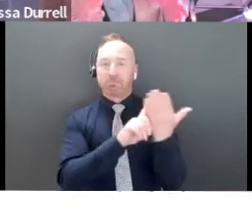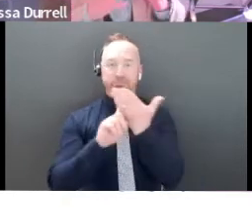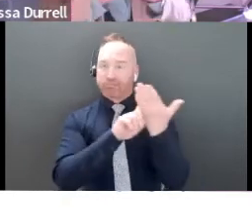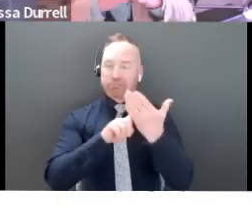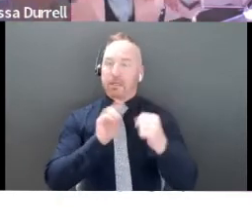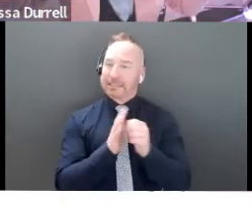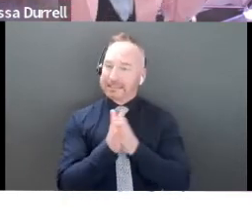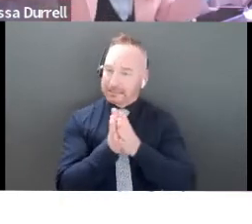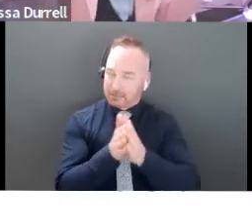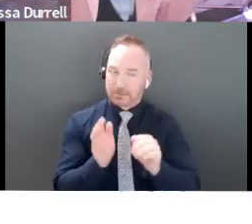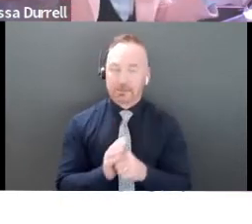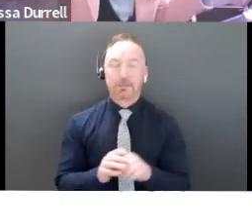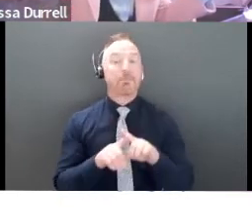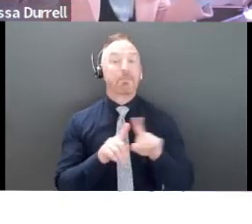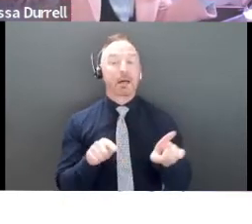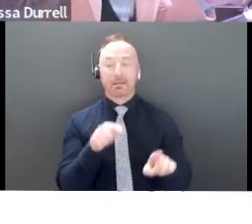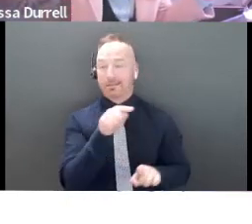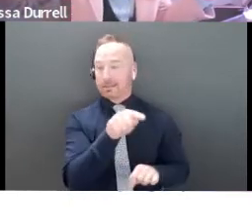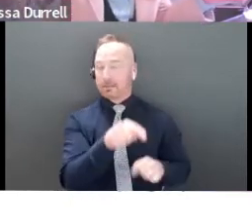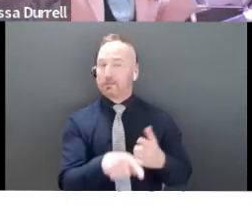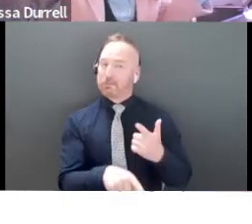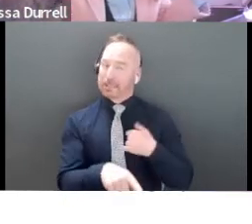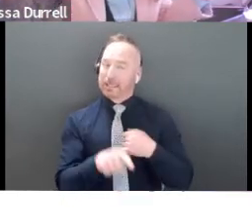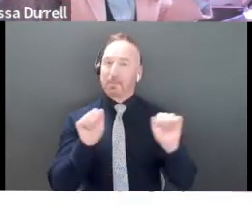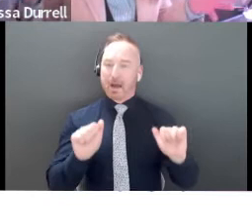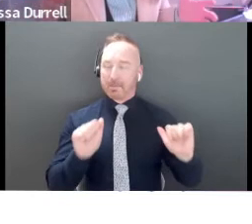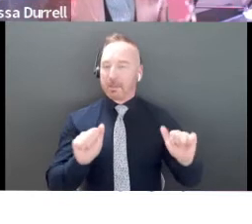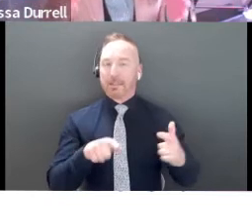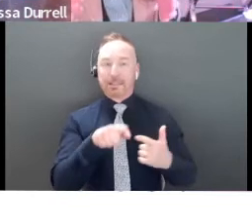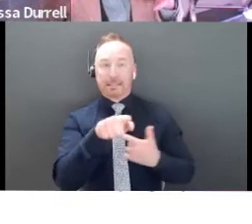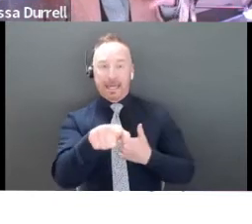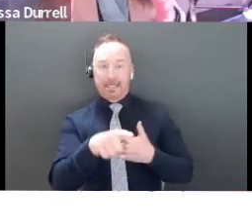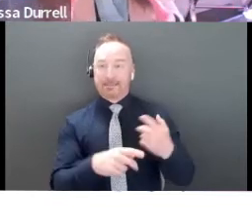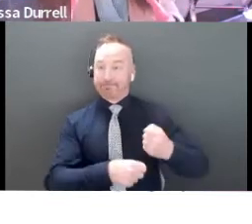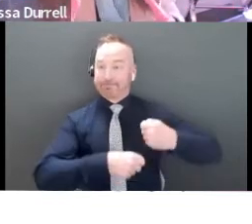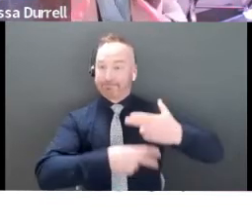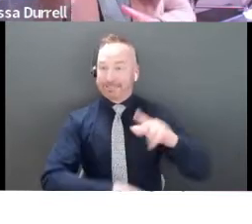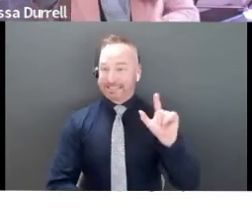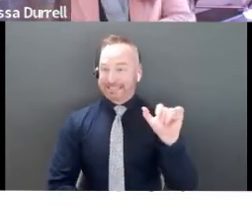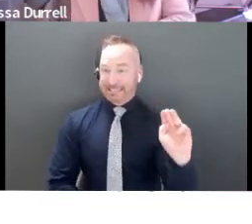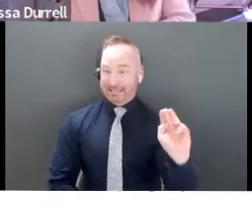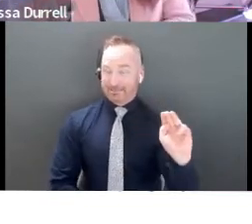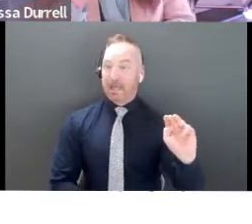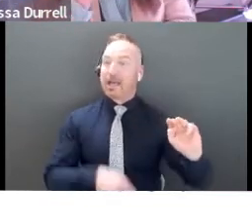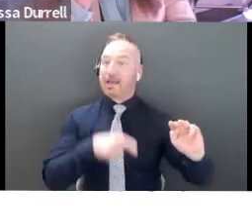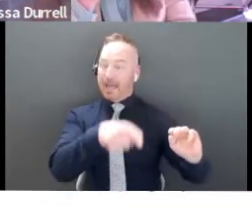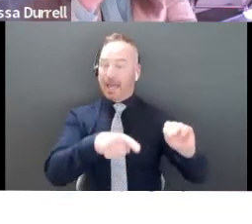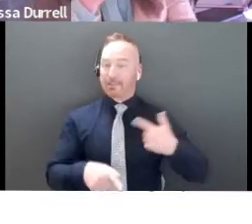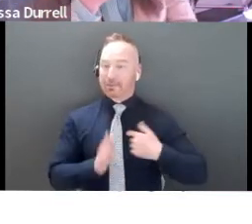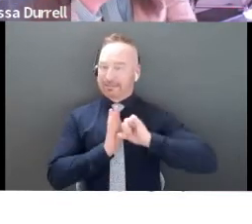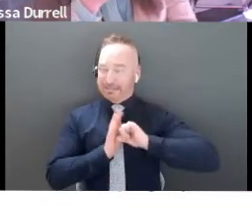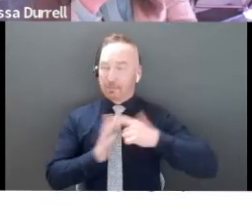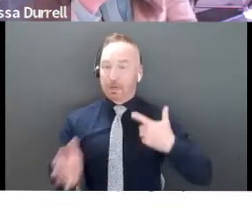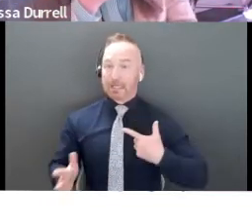However, I like to think of this as one of our big, big climaxes, your team slide, because I'm investing in your team. And actually they did a really